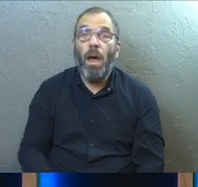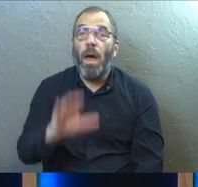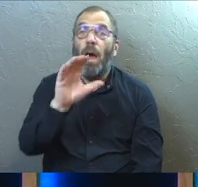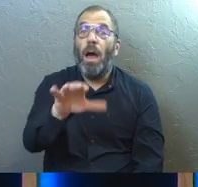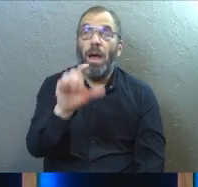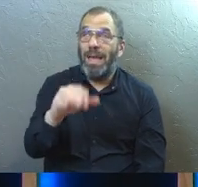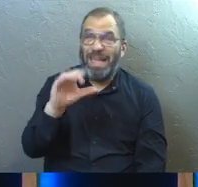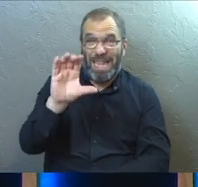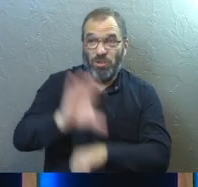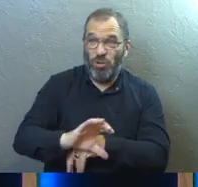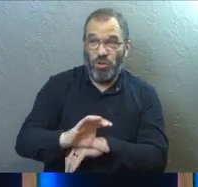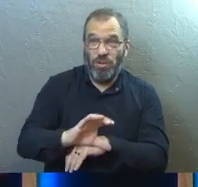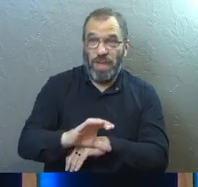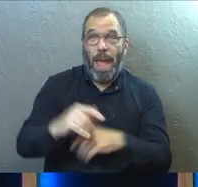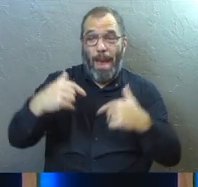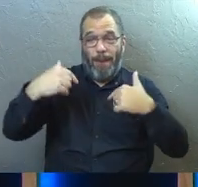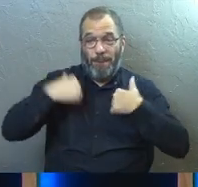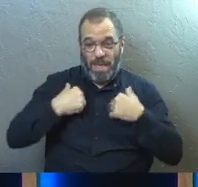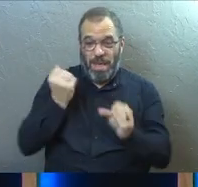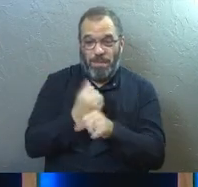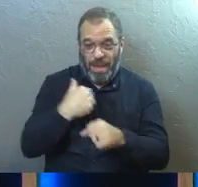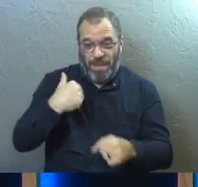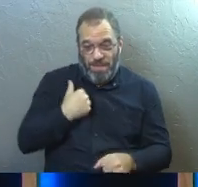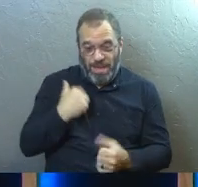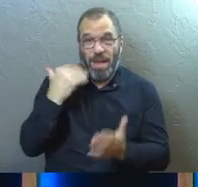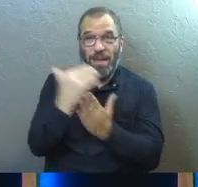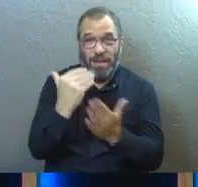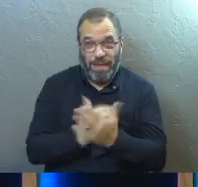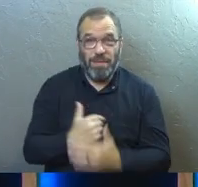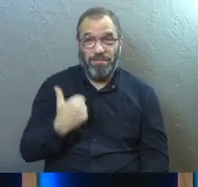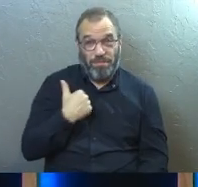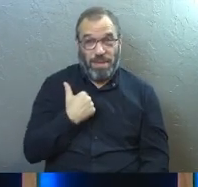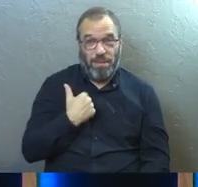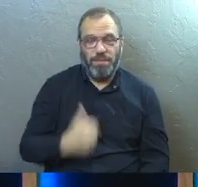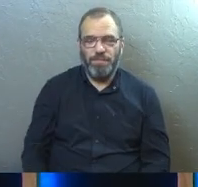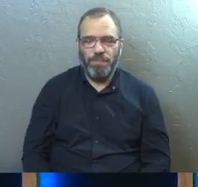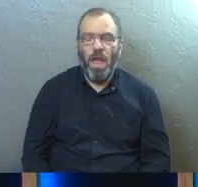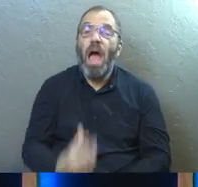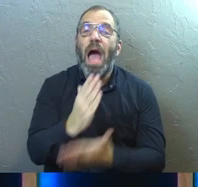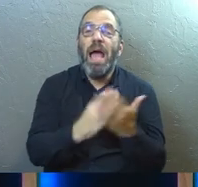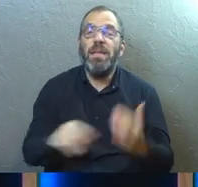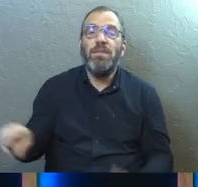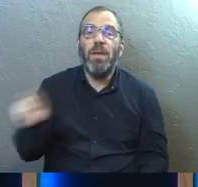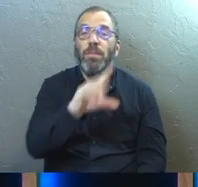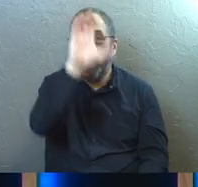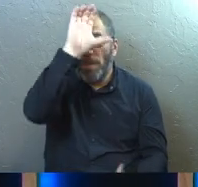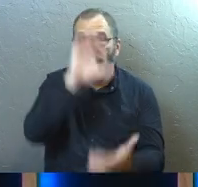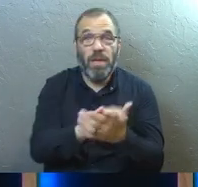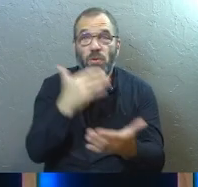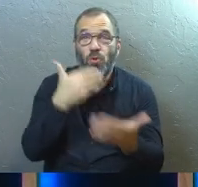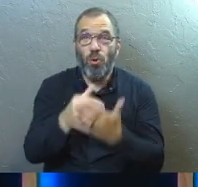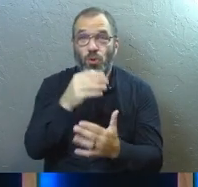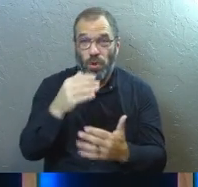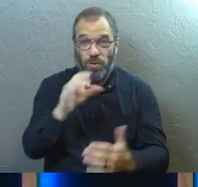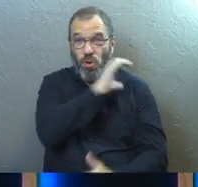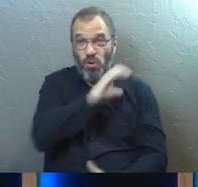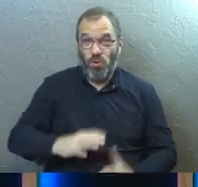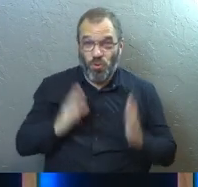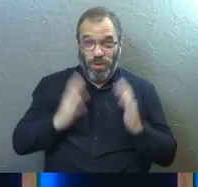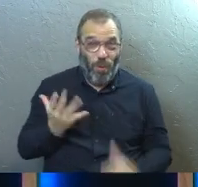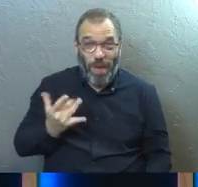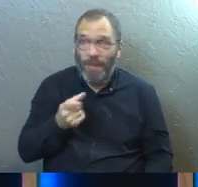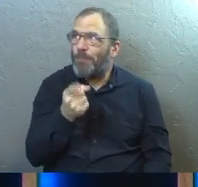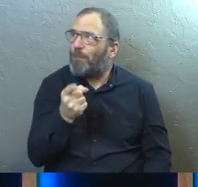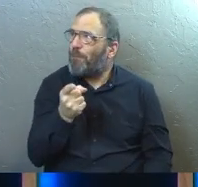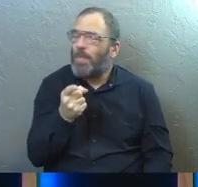Every person in that church is me shaping part of that list. And some of you are convinced that you're a good Christian today because